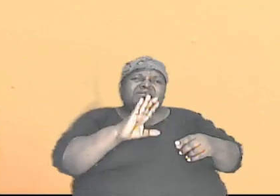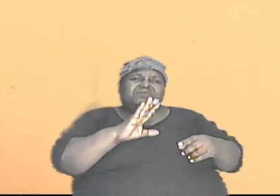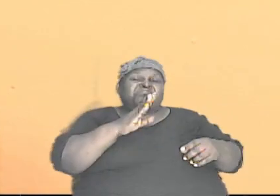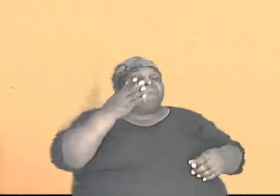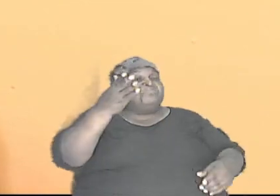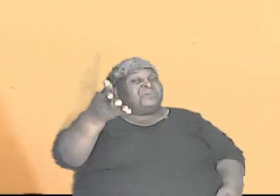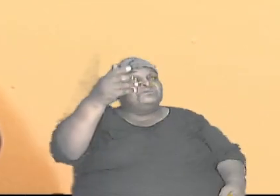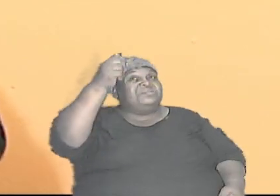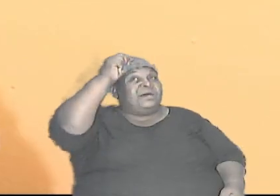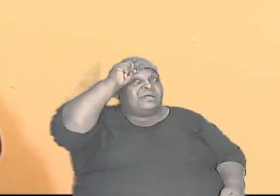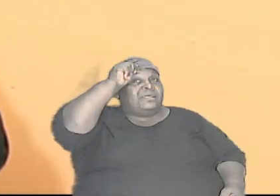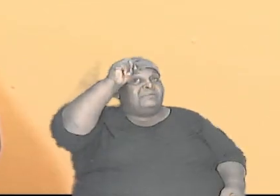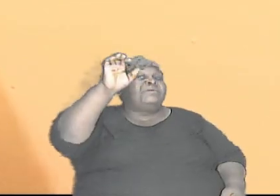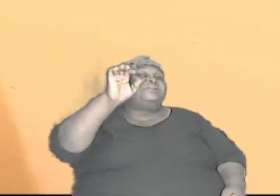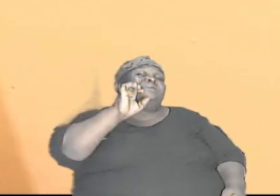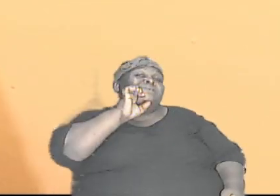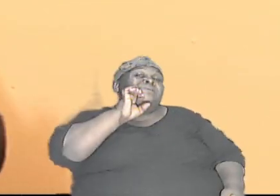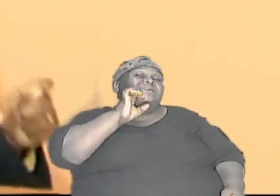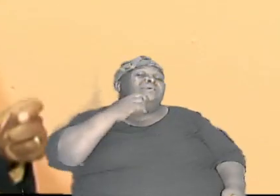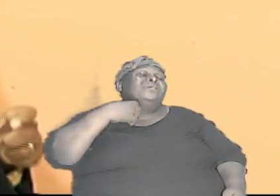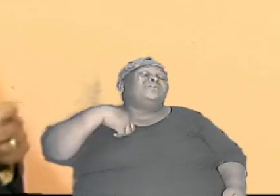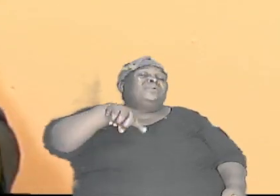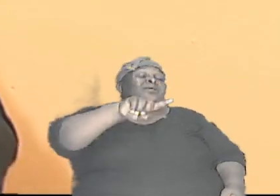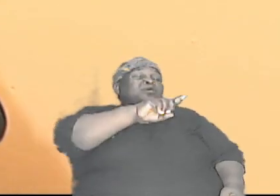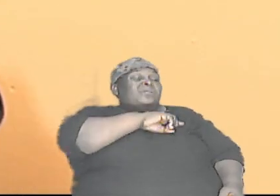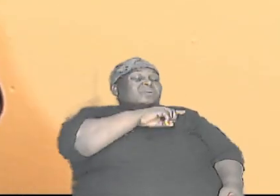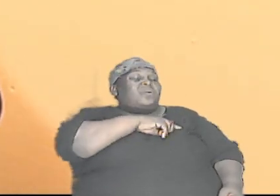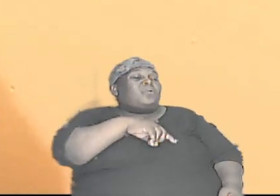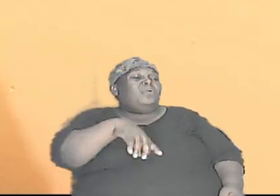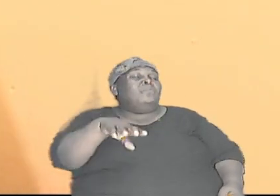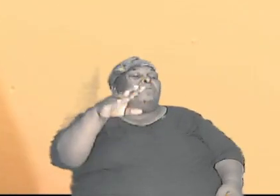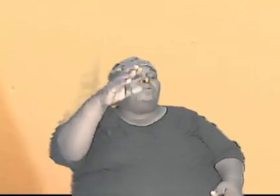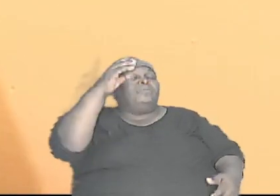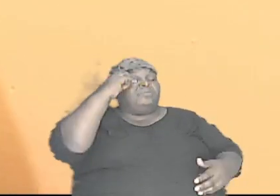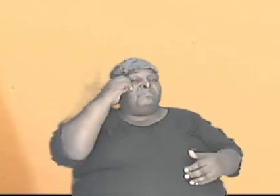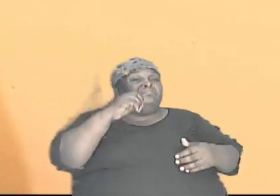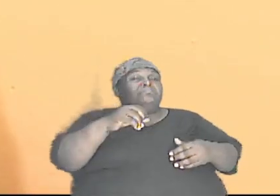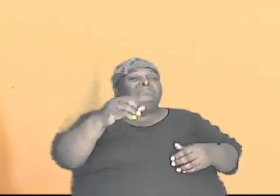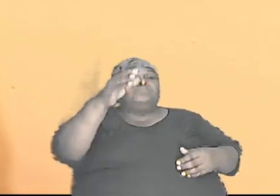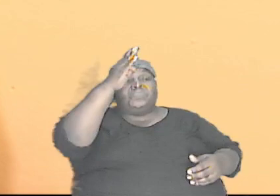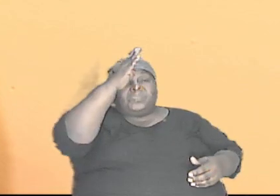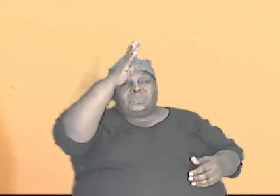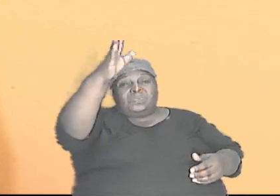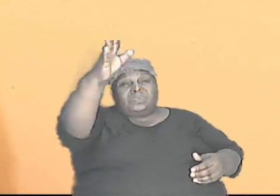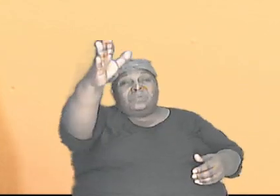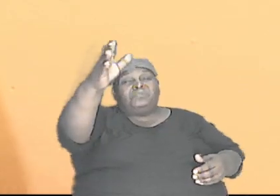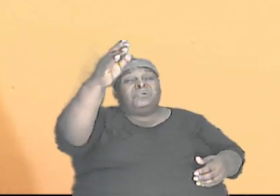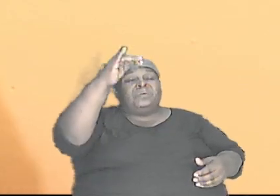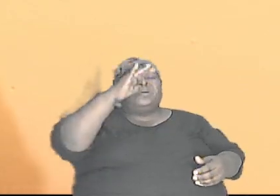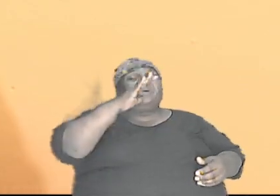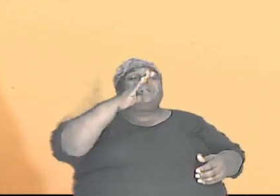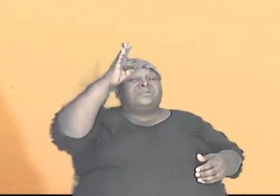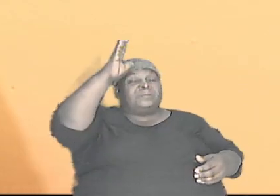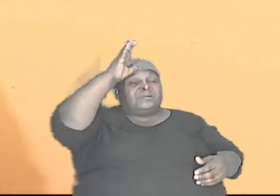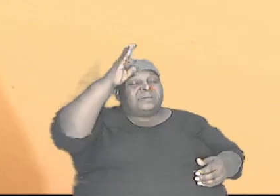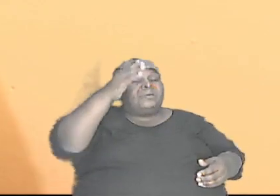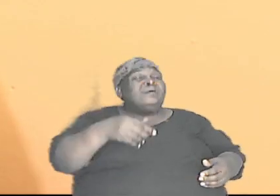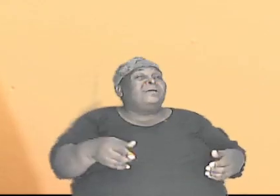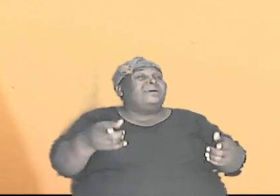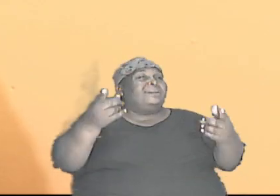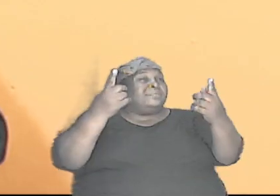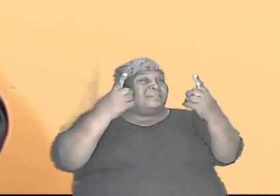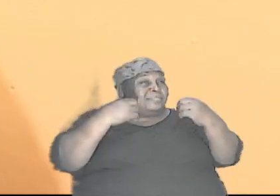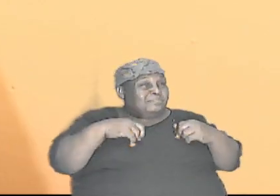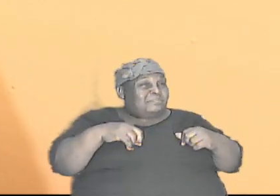was Eve our four parents and they came as a result of an intelligent